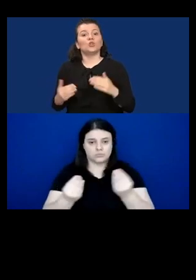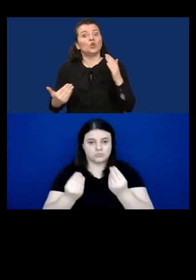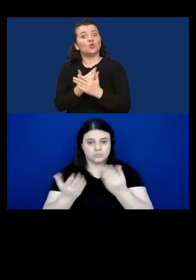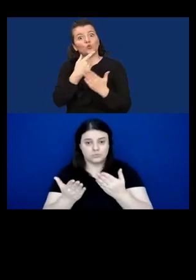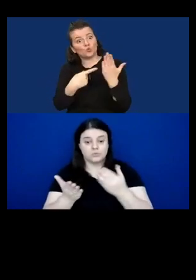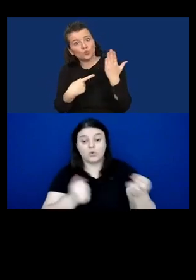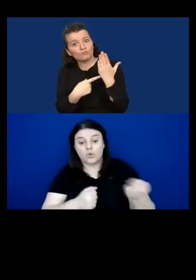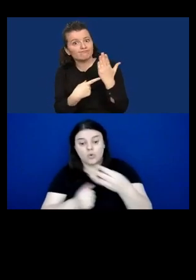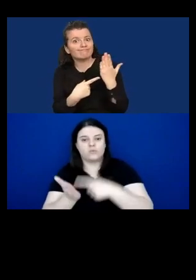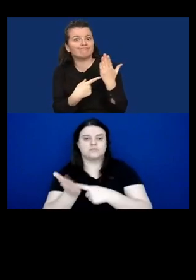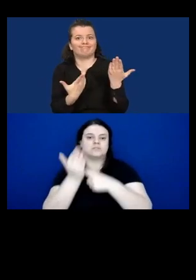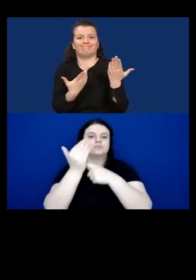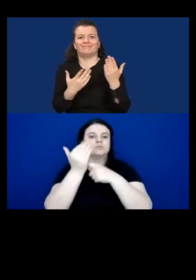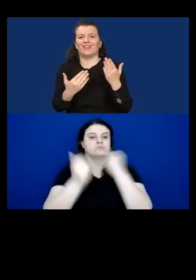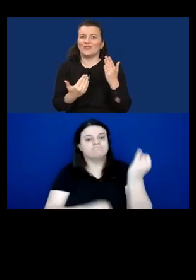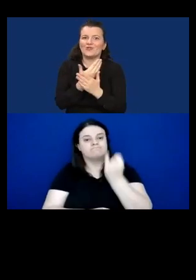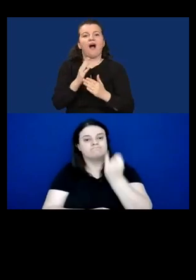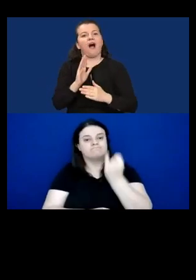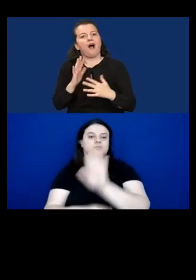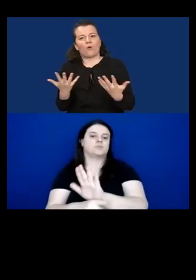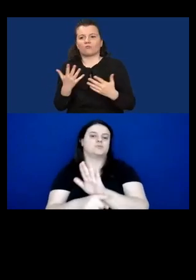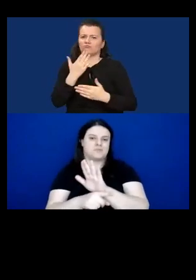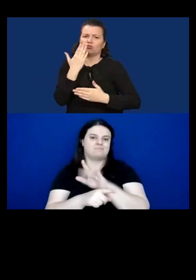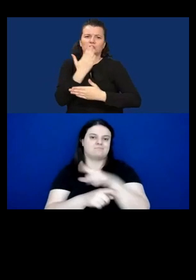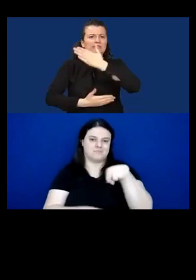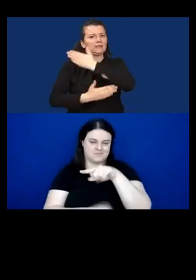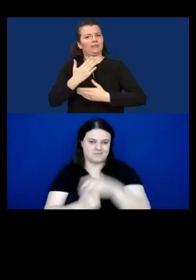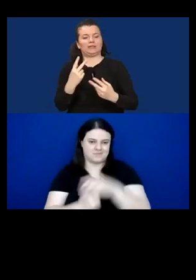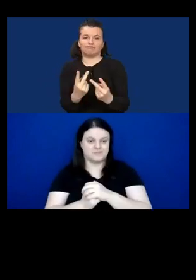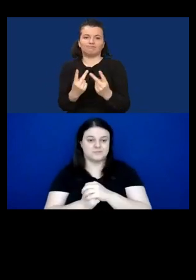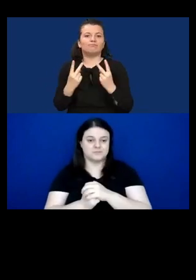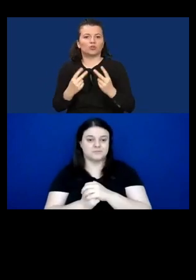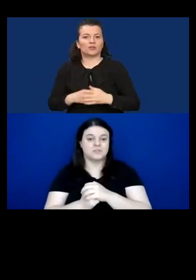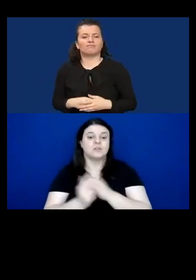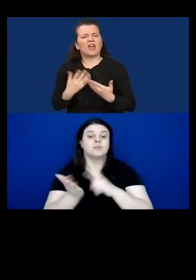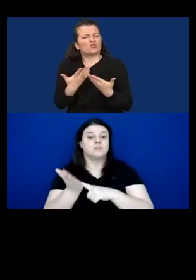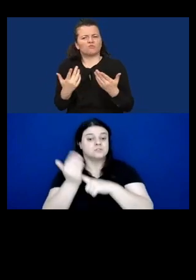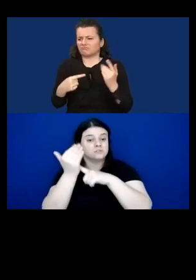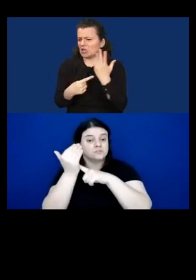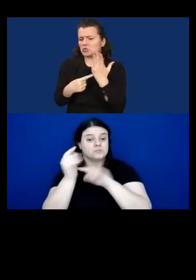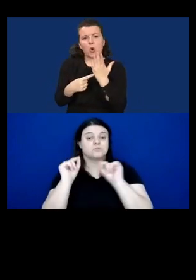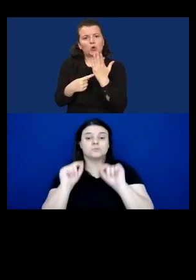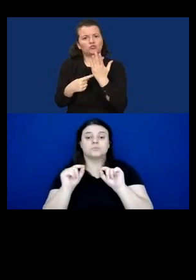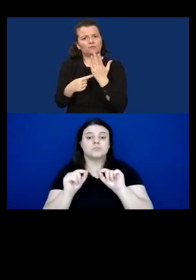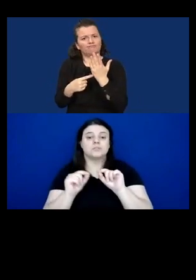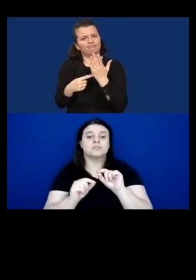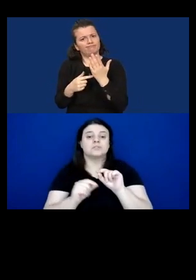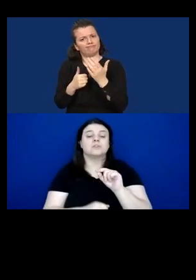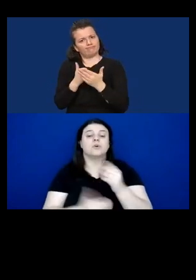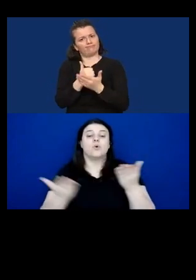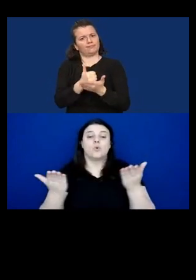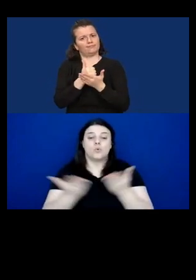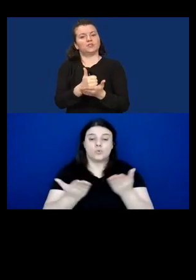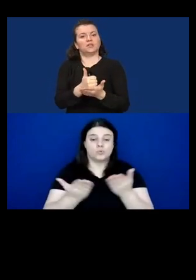that are relevant to persons with disabilities. Assistive technology as such is not currently embedded